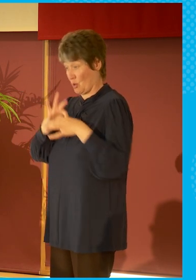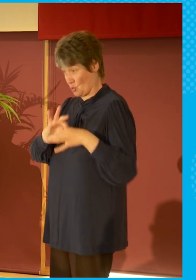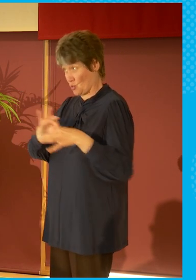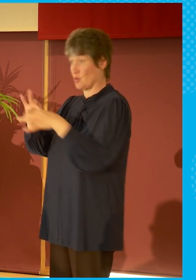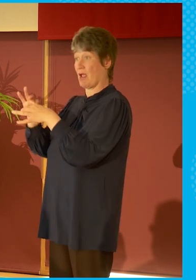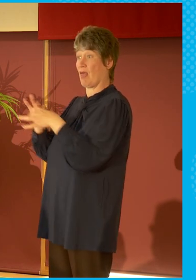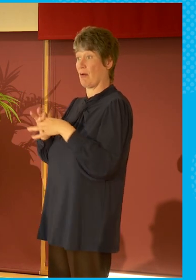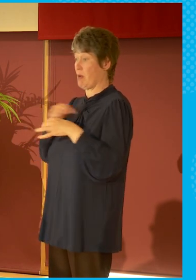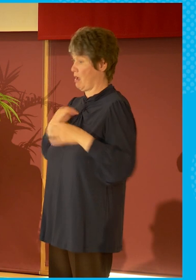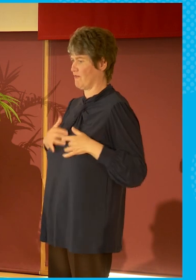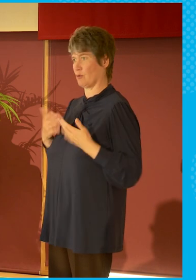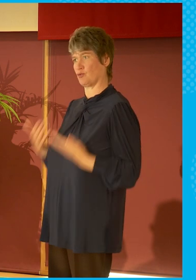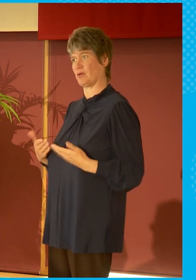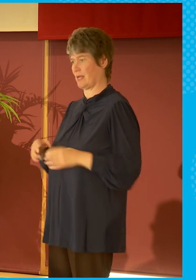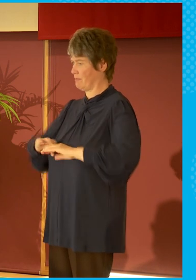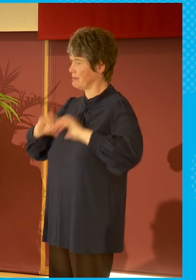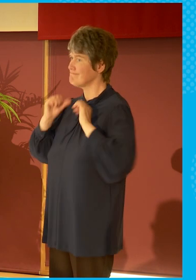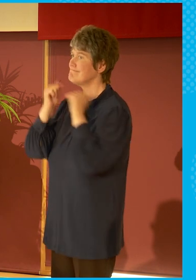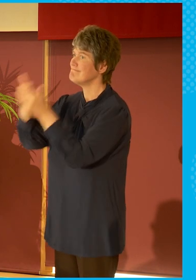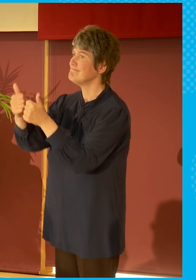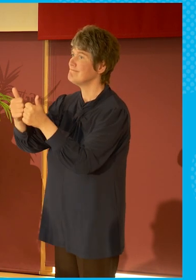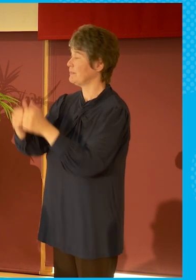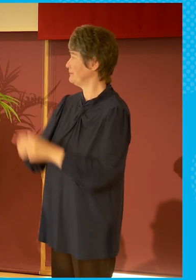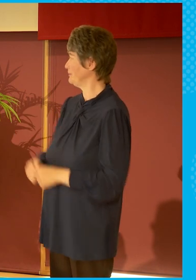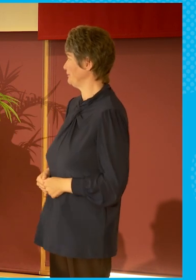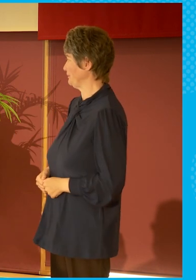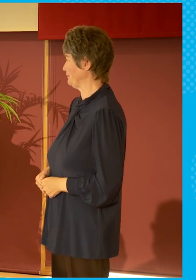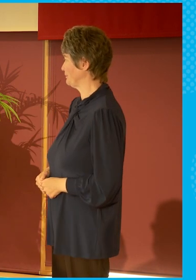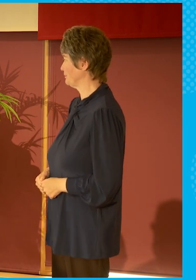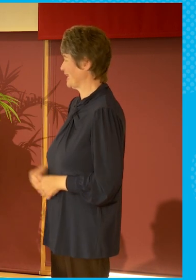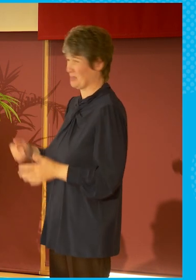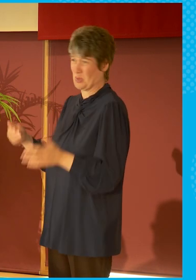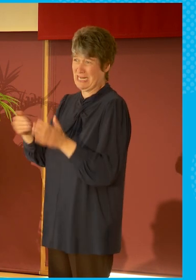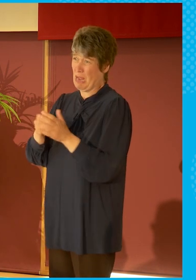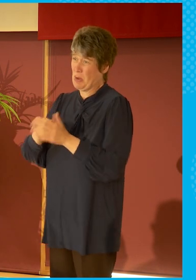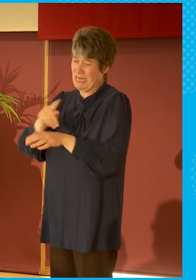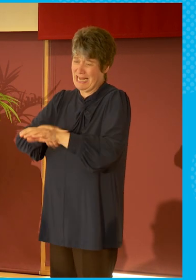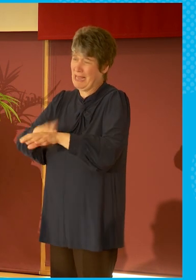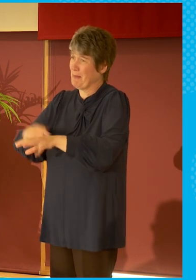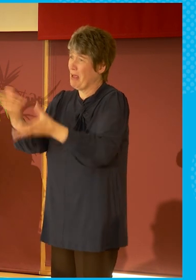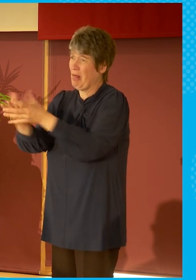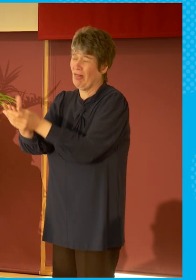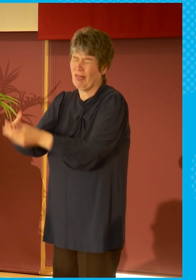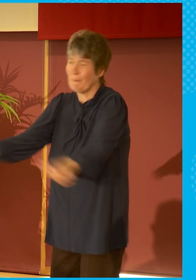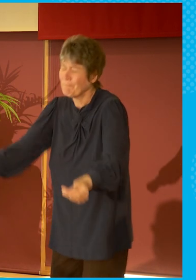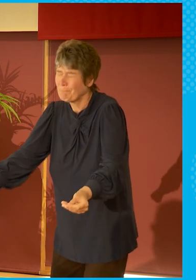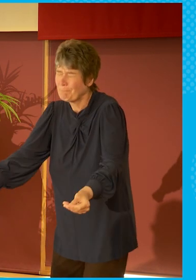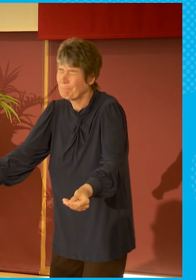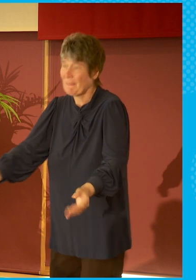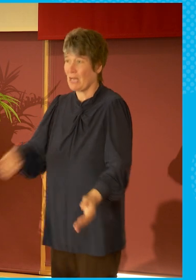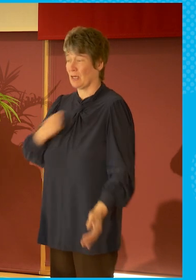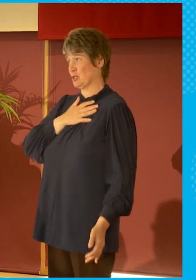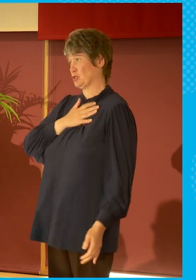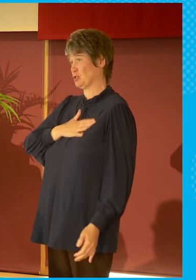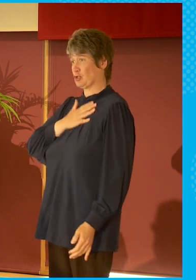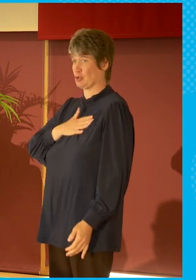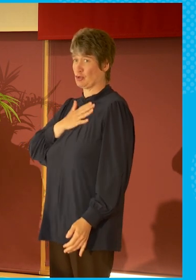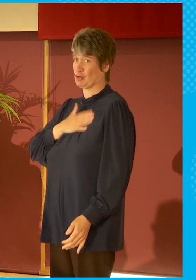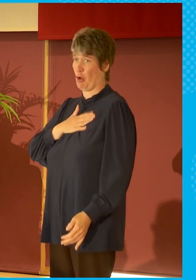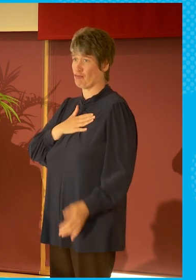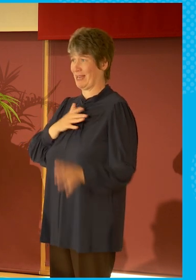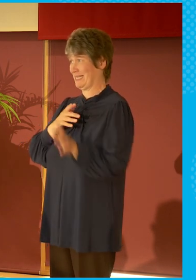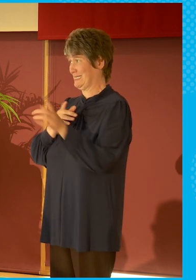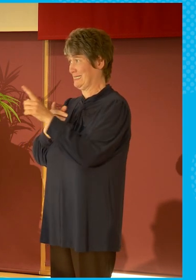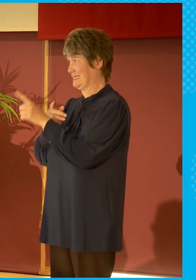discussions today. So I am absolutely out of time. Apologies to those that I didn't take. Particularly, I think, your colleague that you mentioned